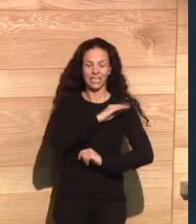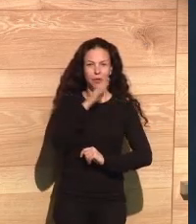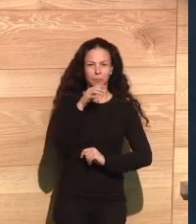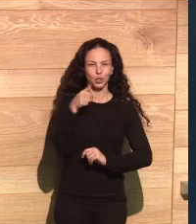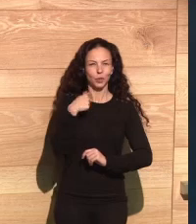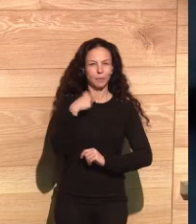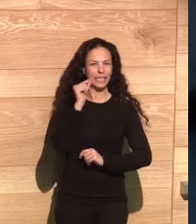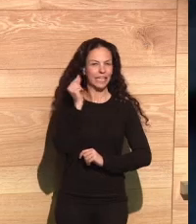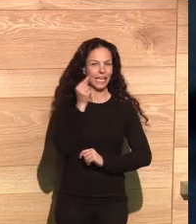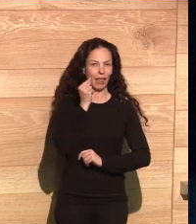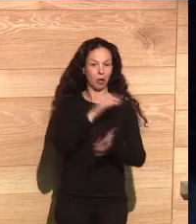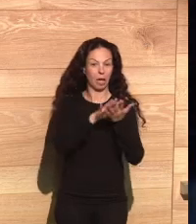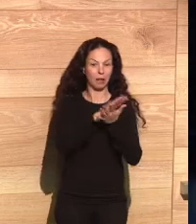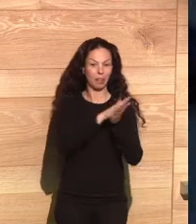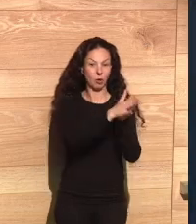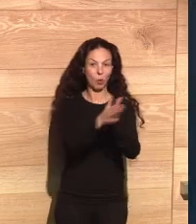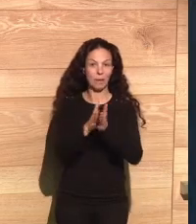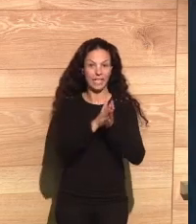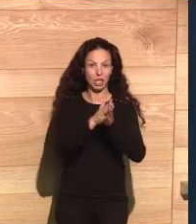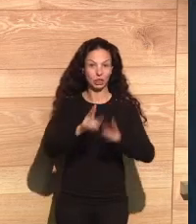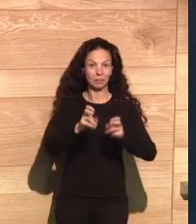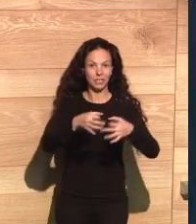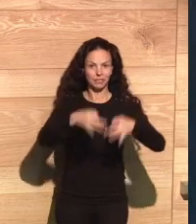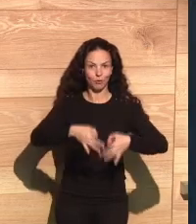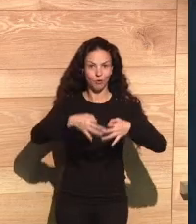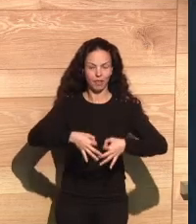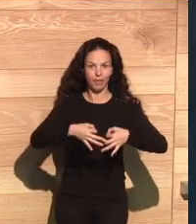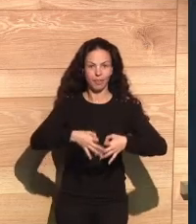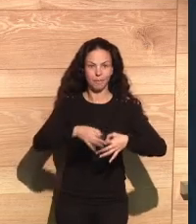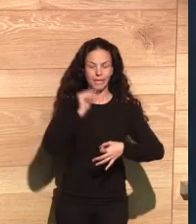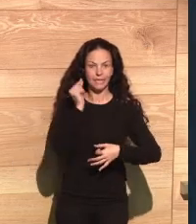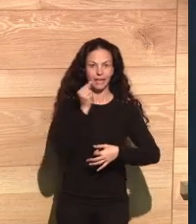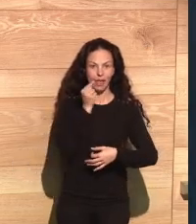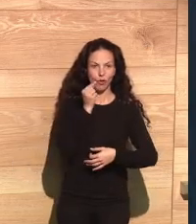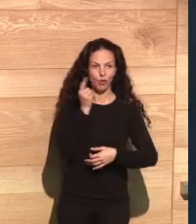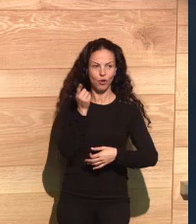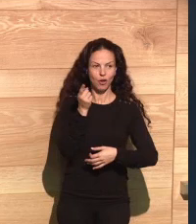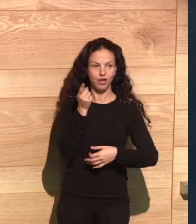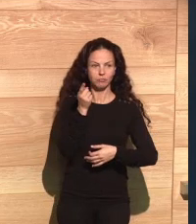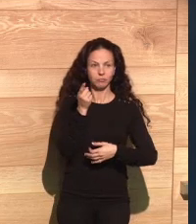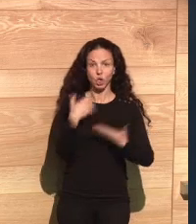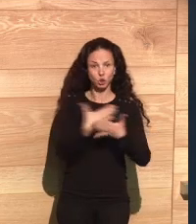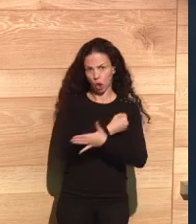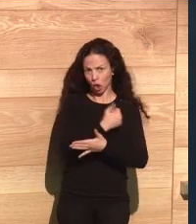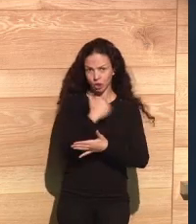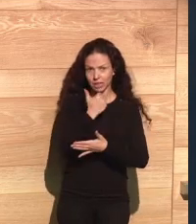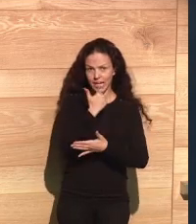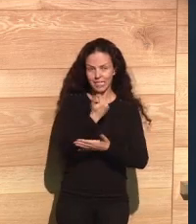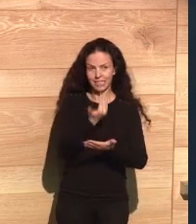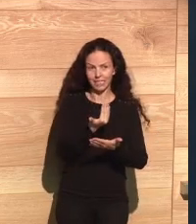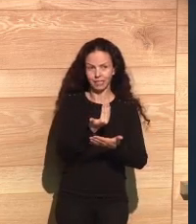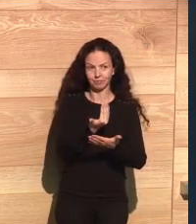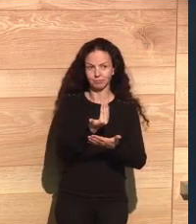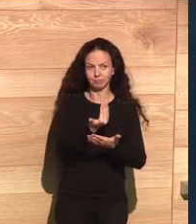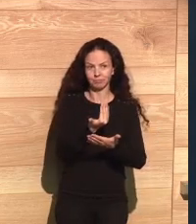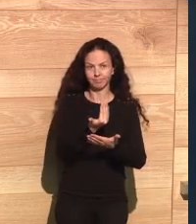changing my passwords very often because I have learned that by speaking with other colleagues from security and